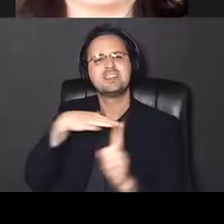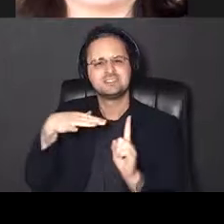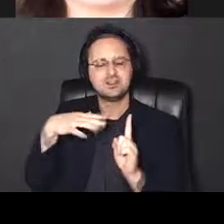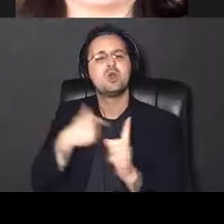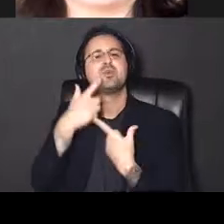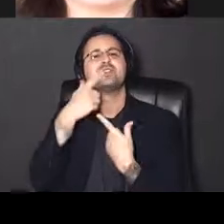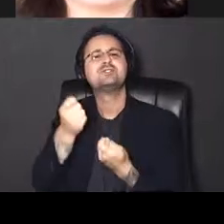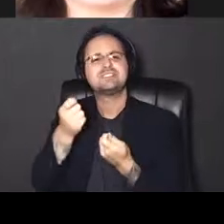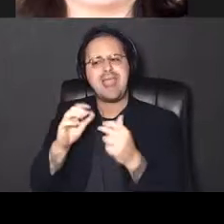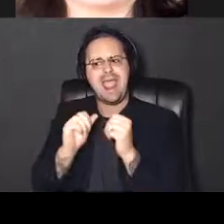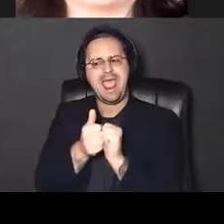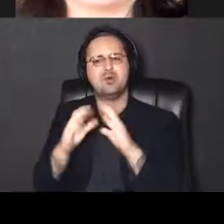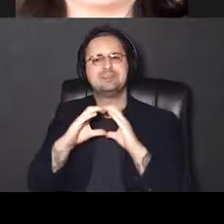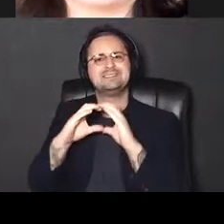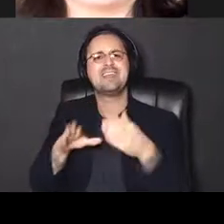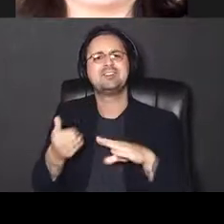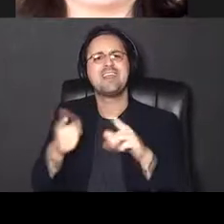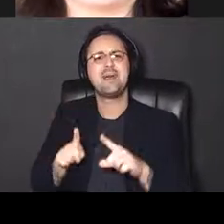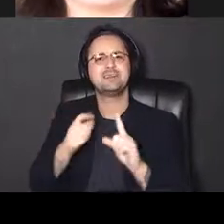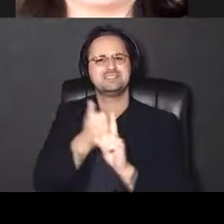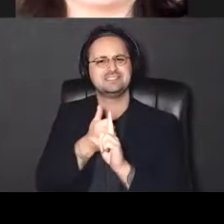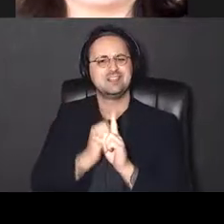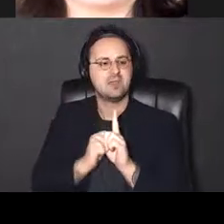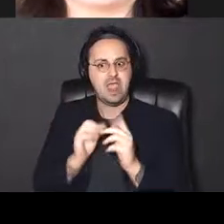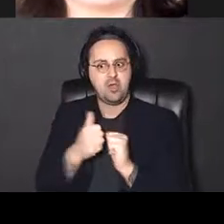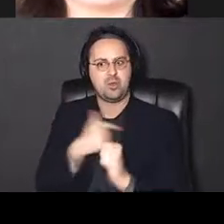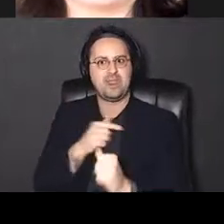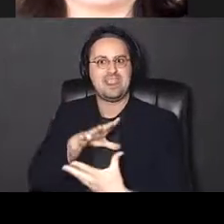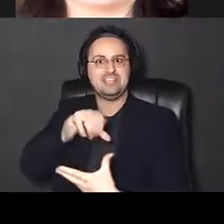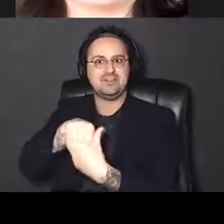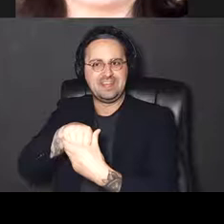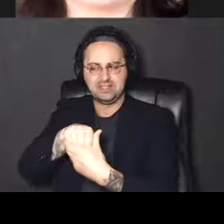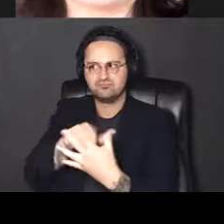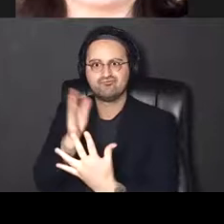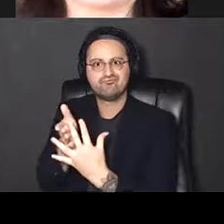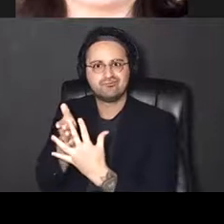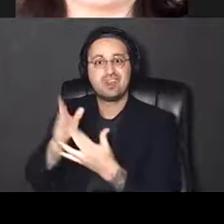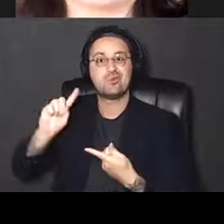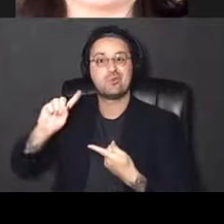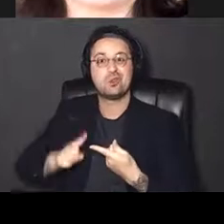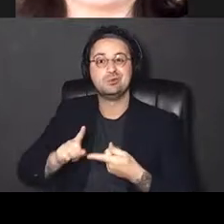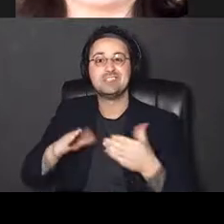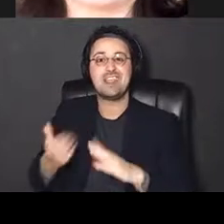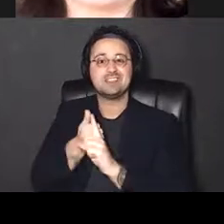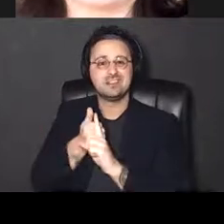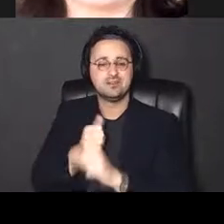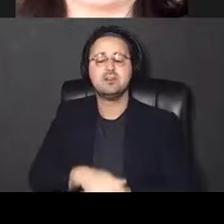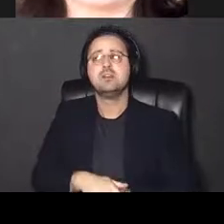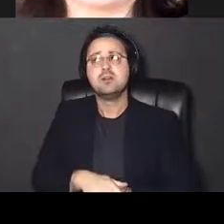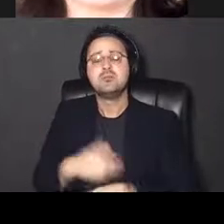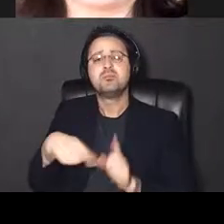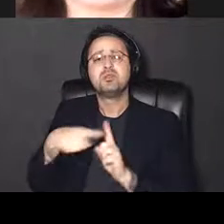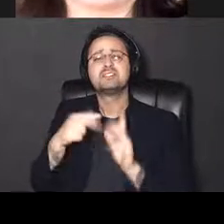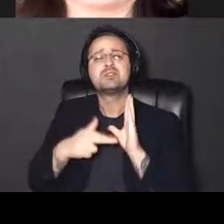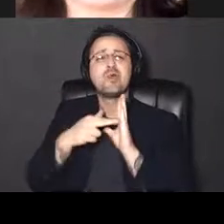of how cell death happens and whether we can intervene and actually reduce cell death. But also, we're very interested in the role of